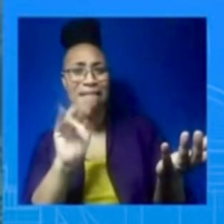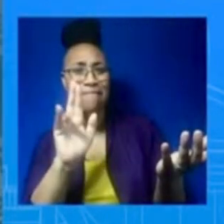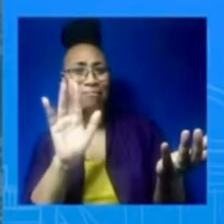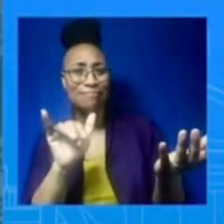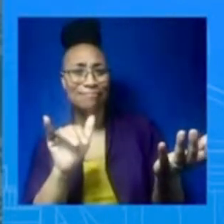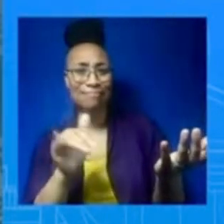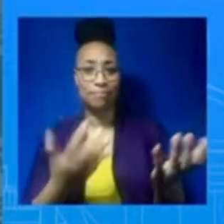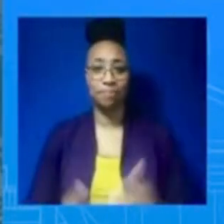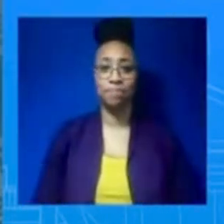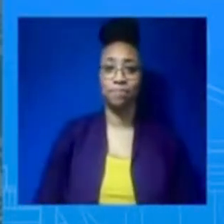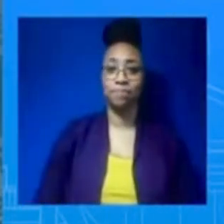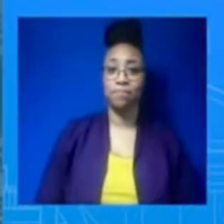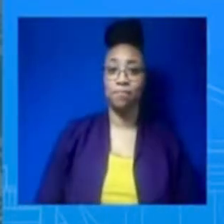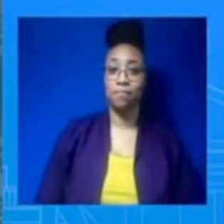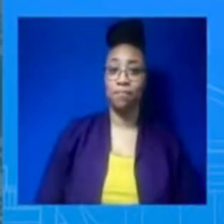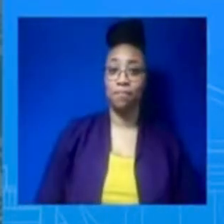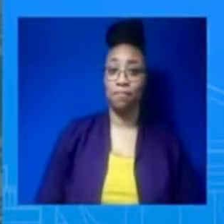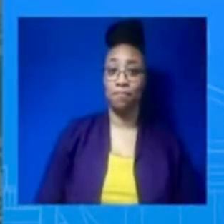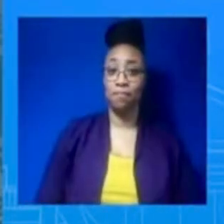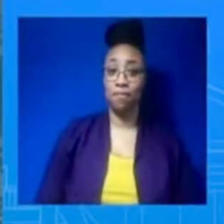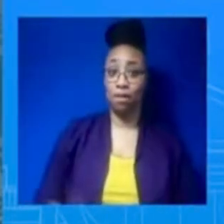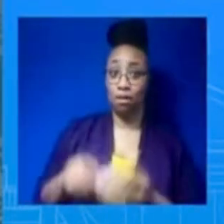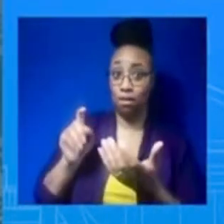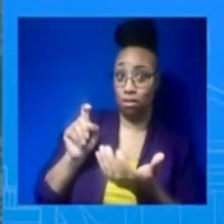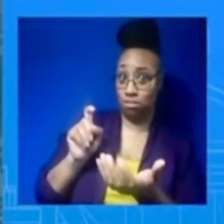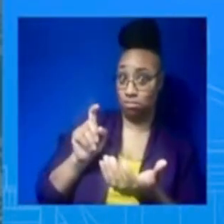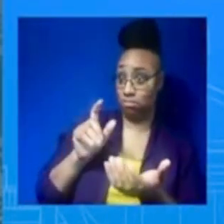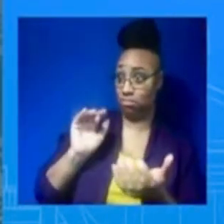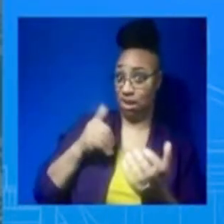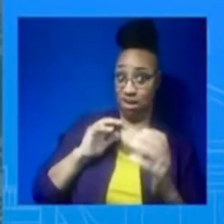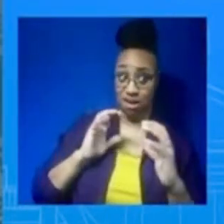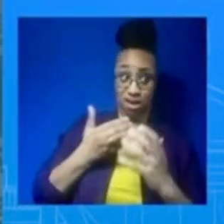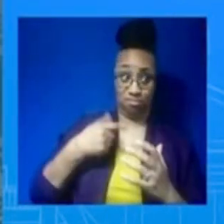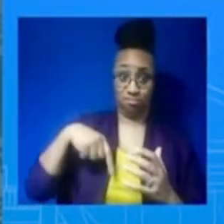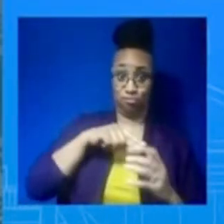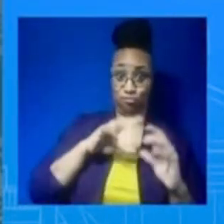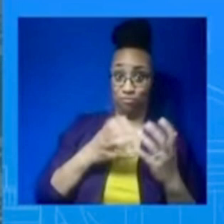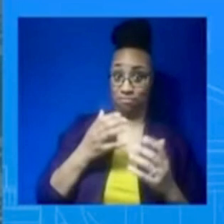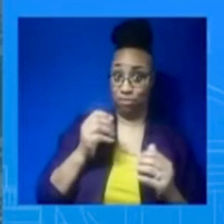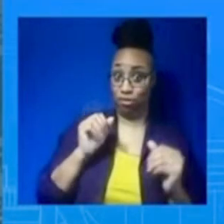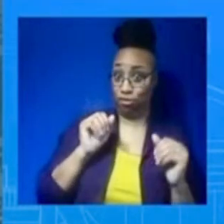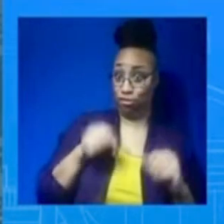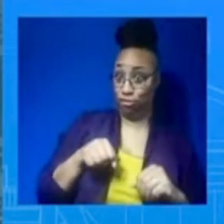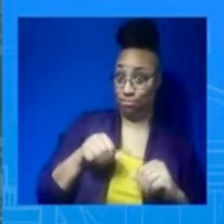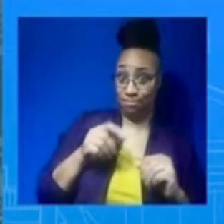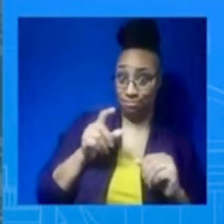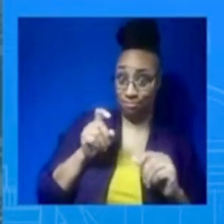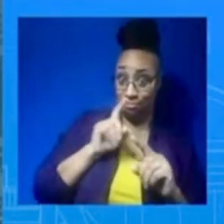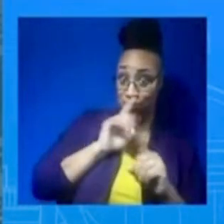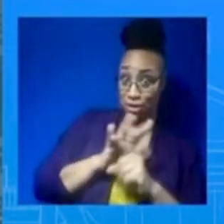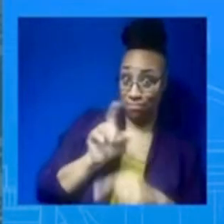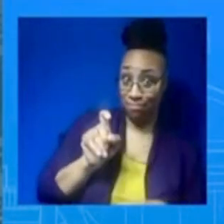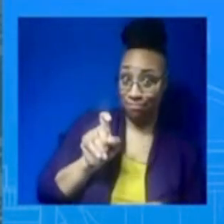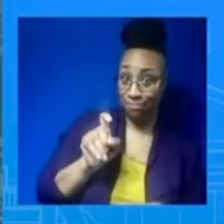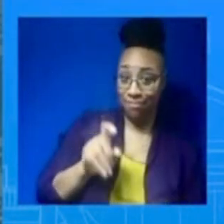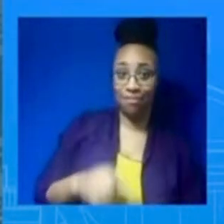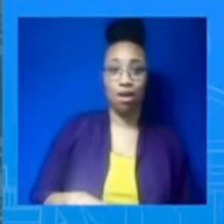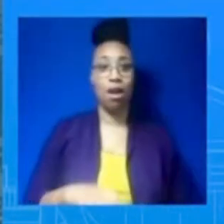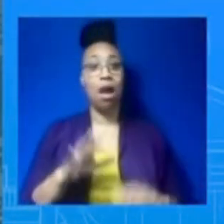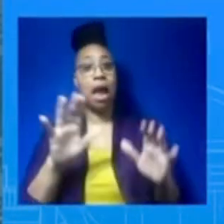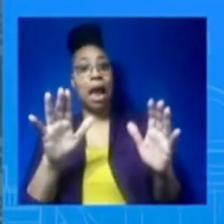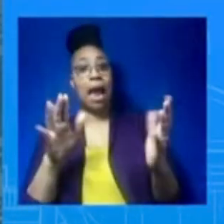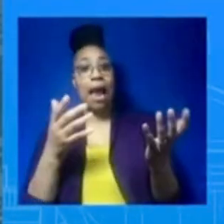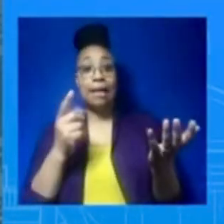those reports or what the remains of that balloon might actually end up being.